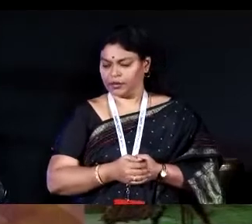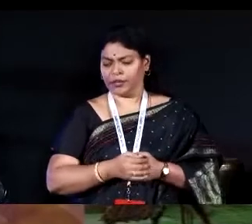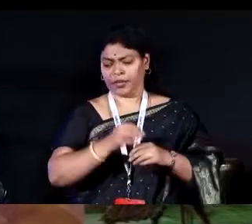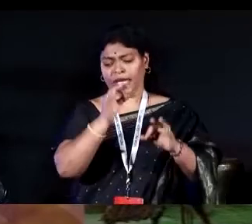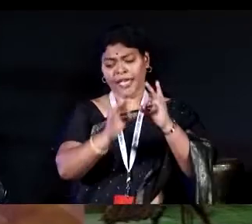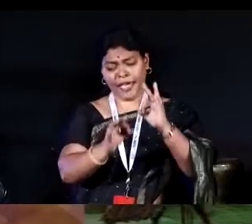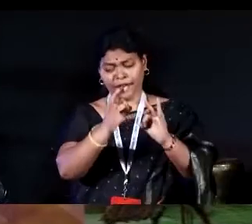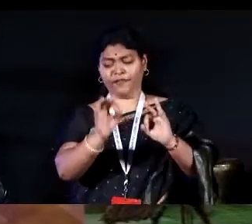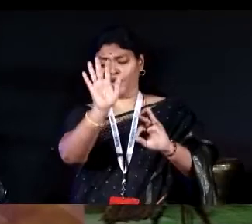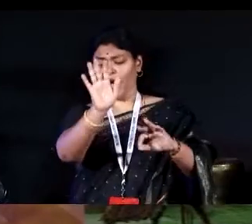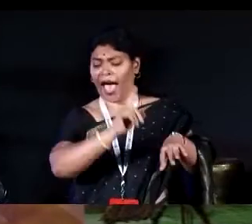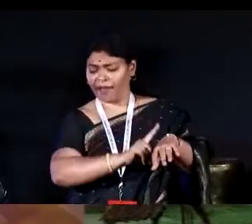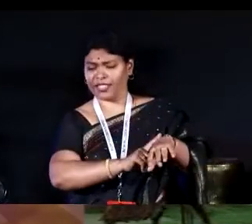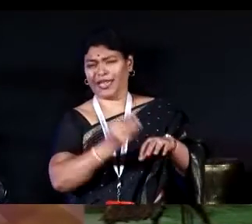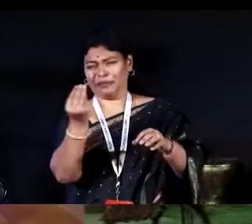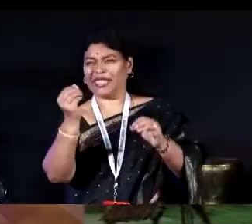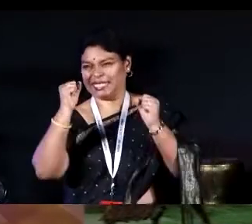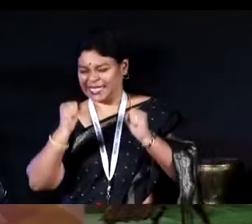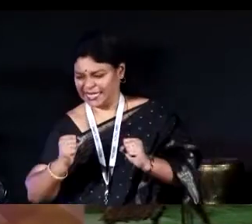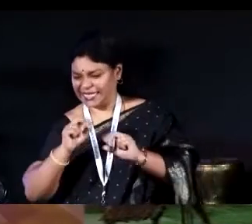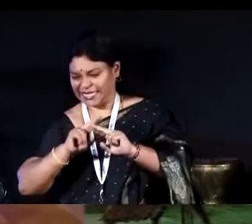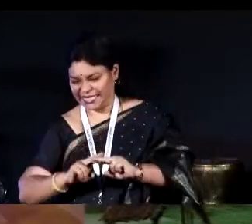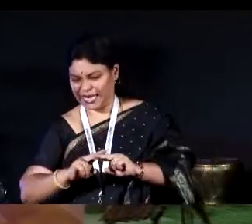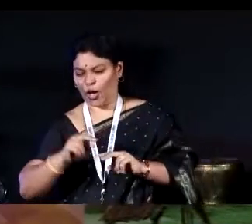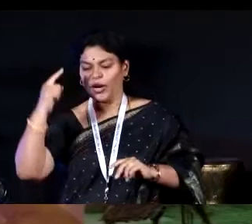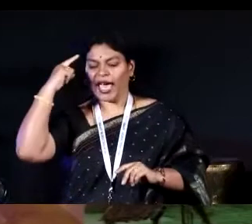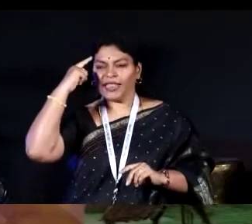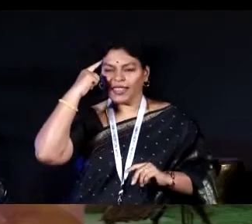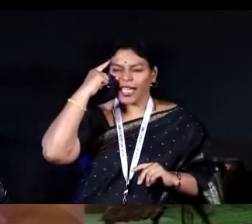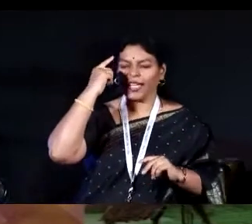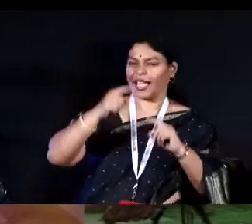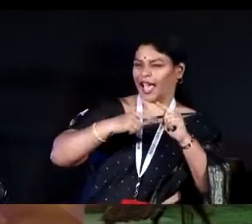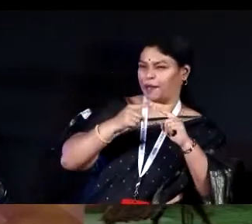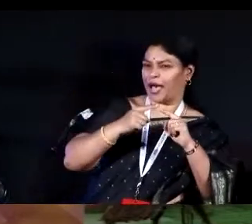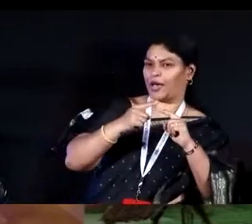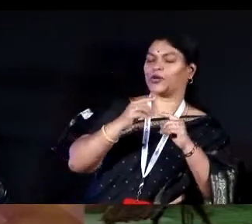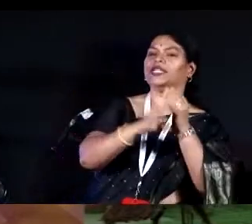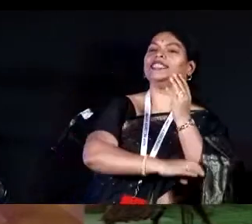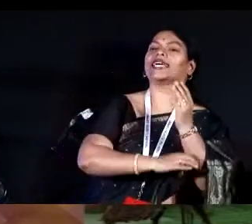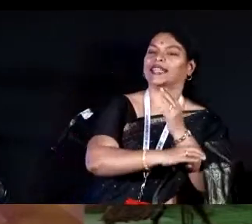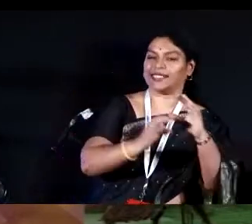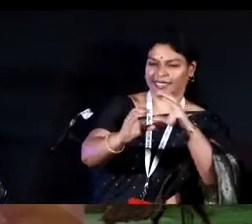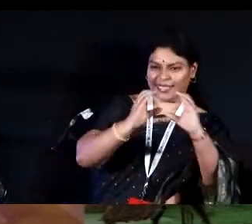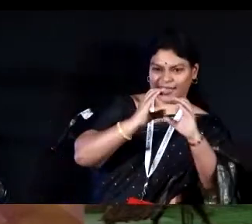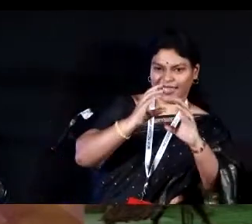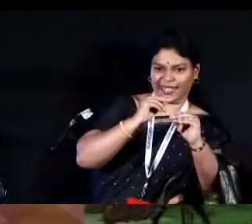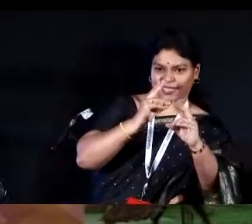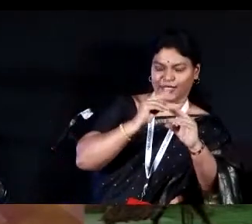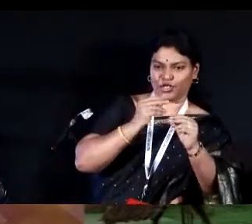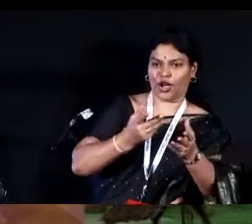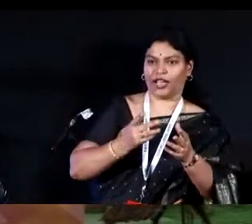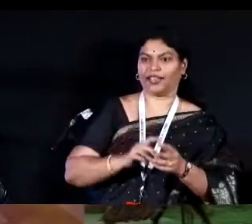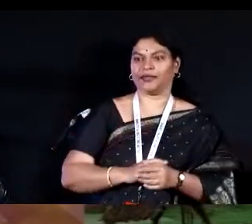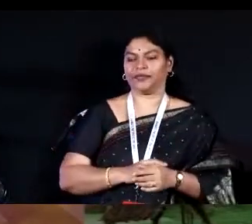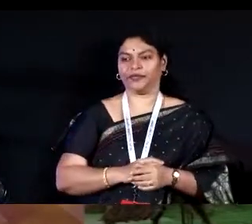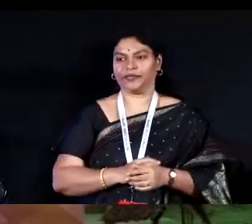Kabhi fursat mile to baitna desh ke bare mein kuch baat karne hai. When you have time, let's sit down. I want to talk about the country.